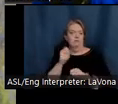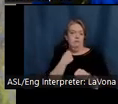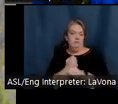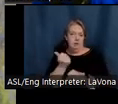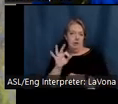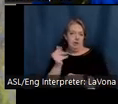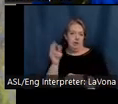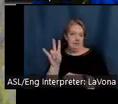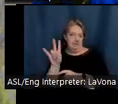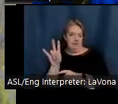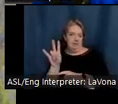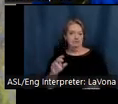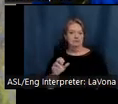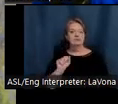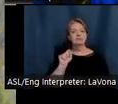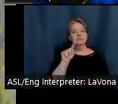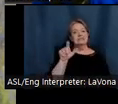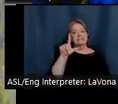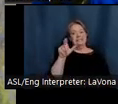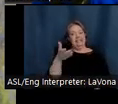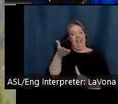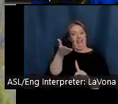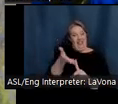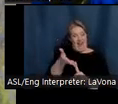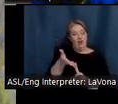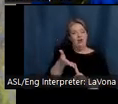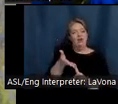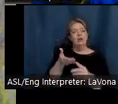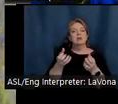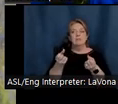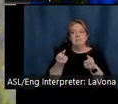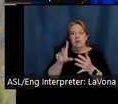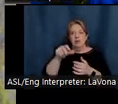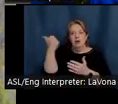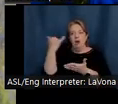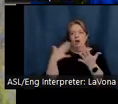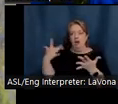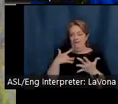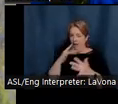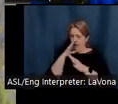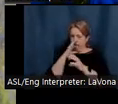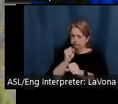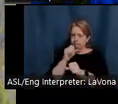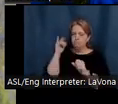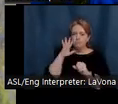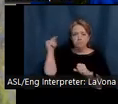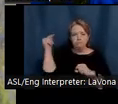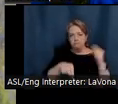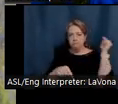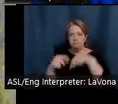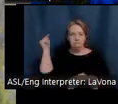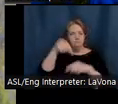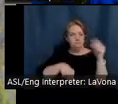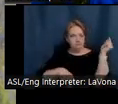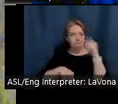Because of Steele's presence in the county artists were drawn to Nashville and soon there would be an established